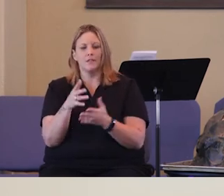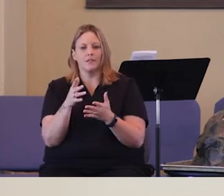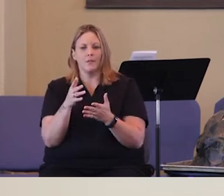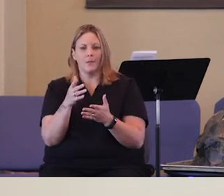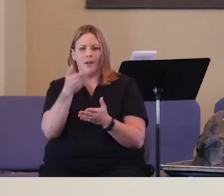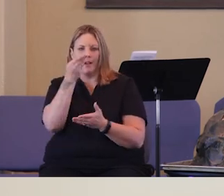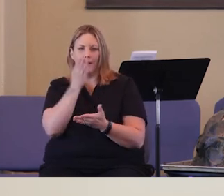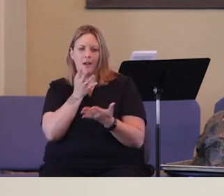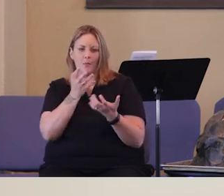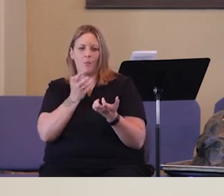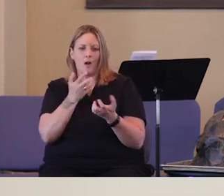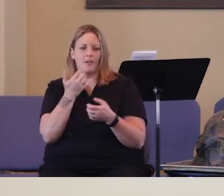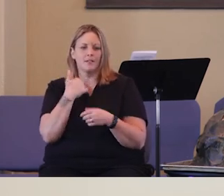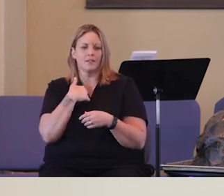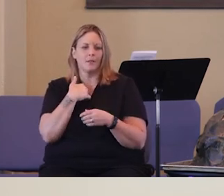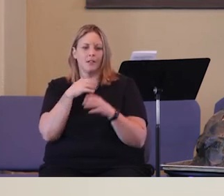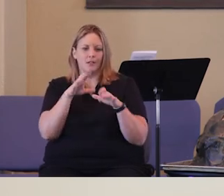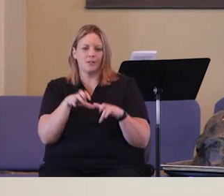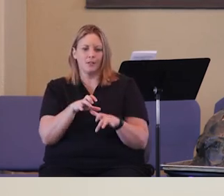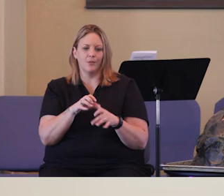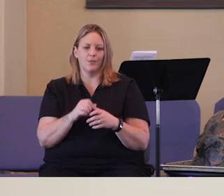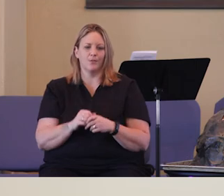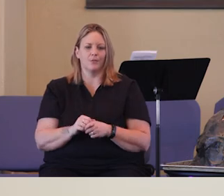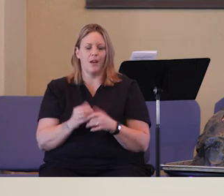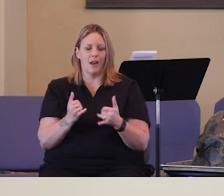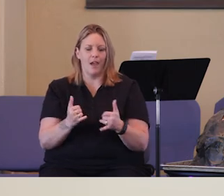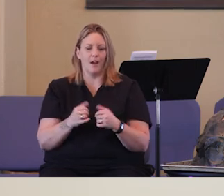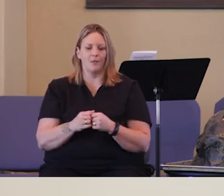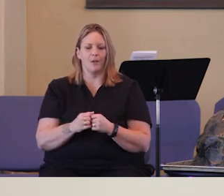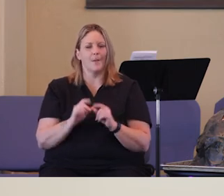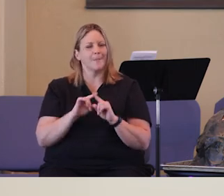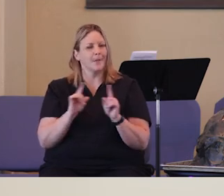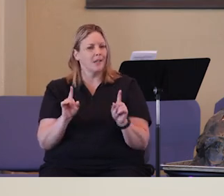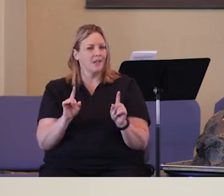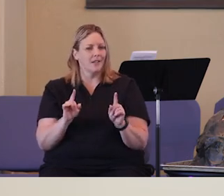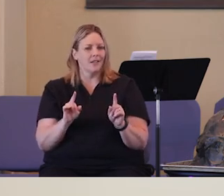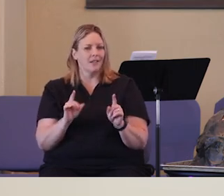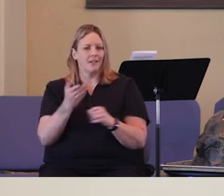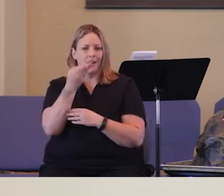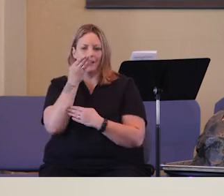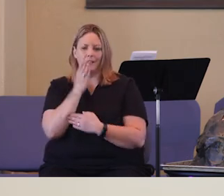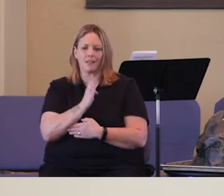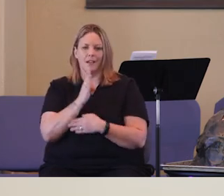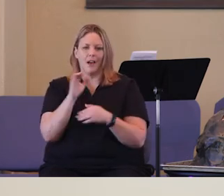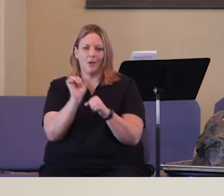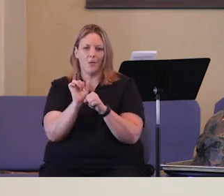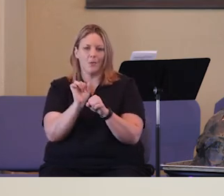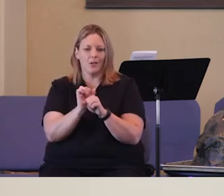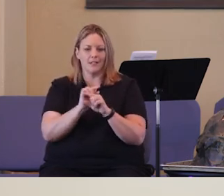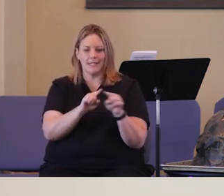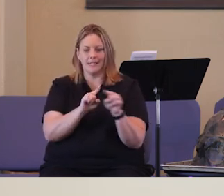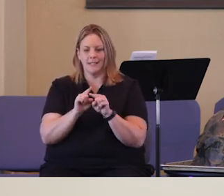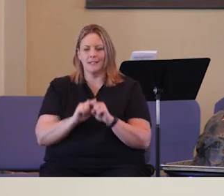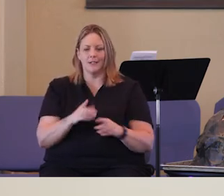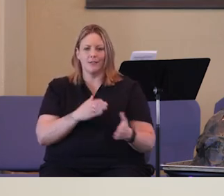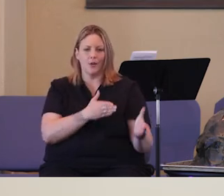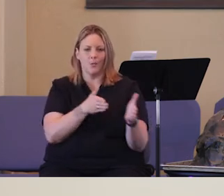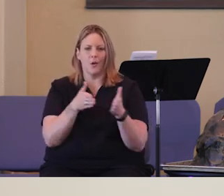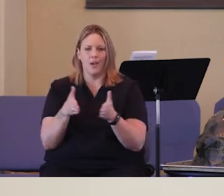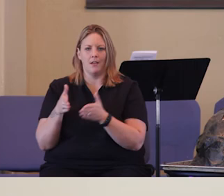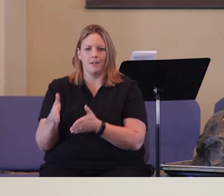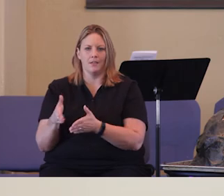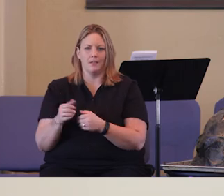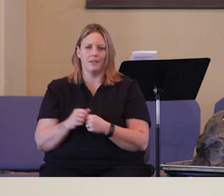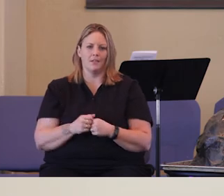time. God works in different ways in different situations. God might want you to not say anything to someone